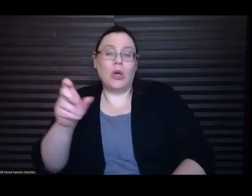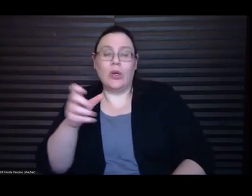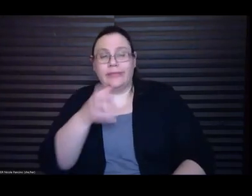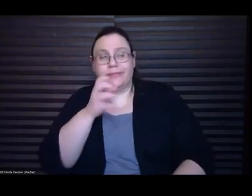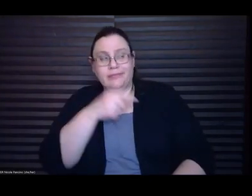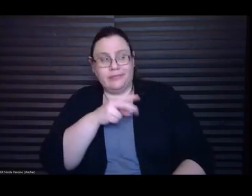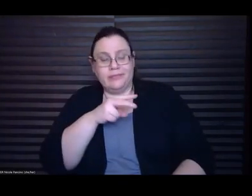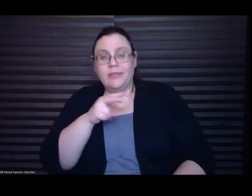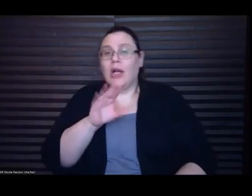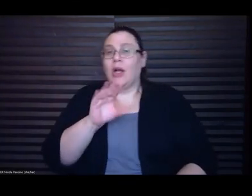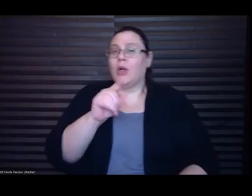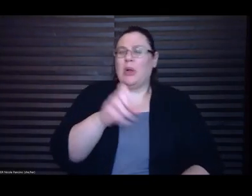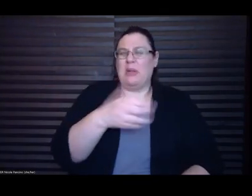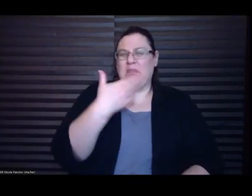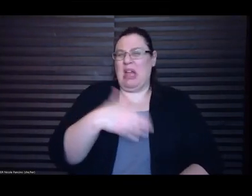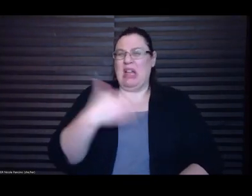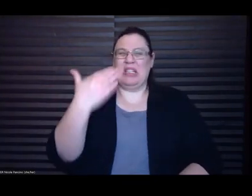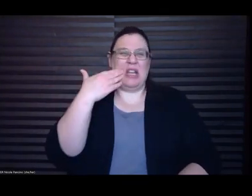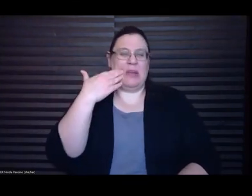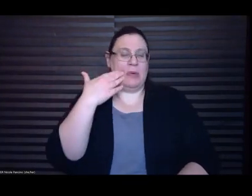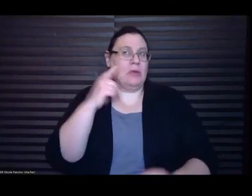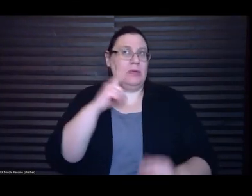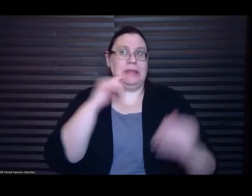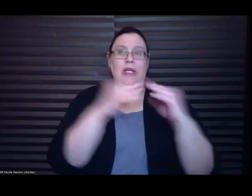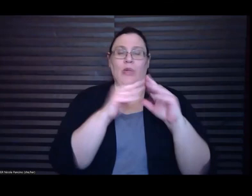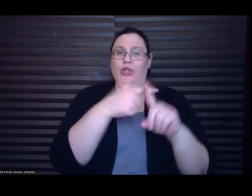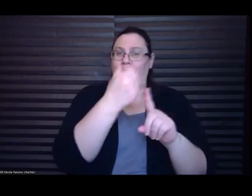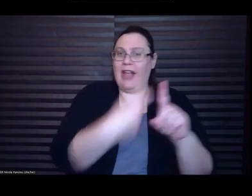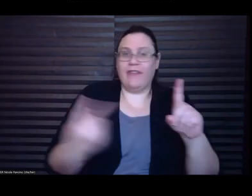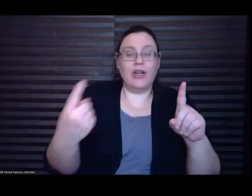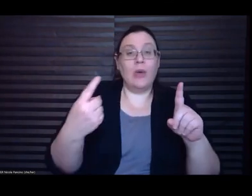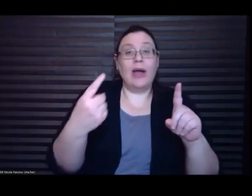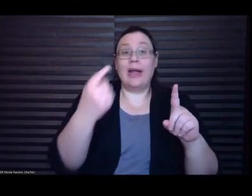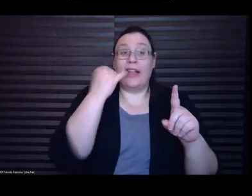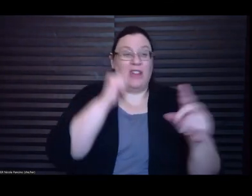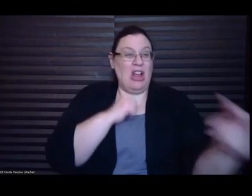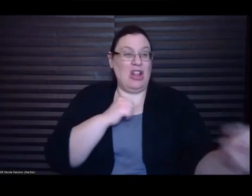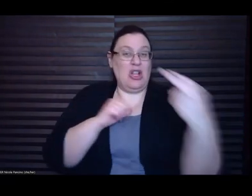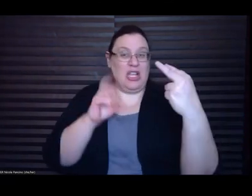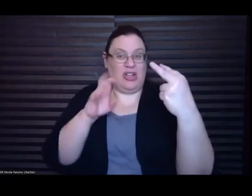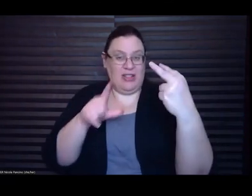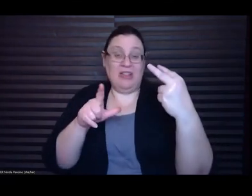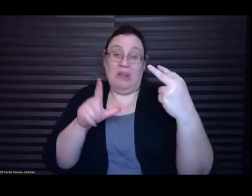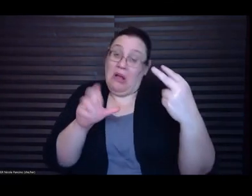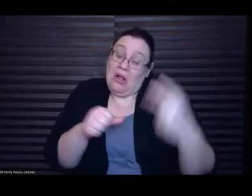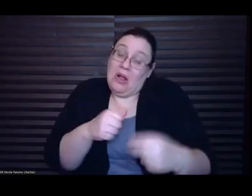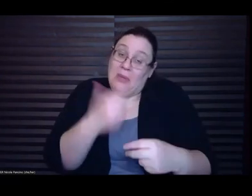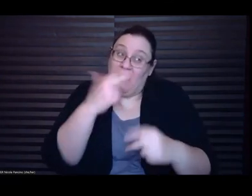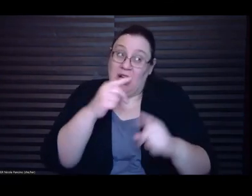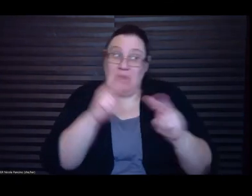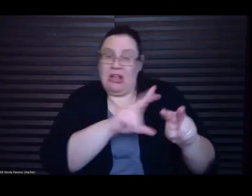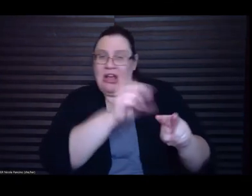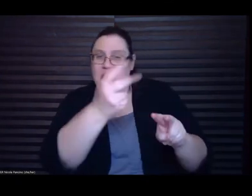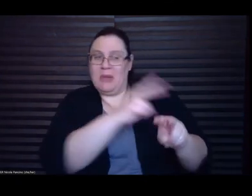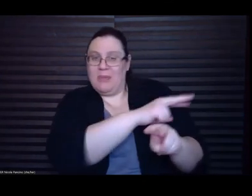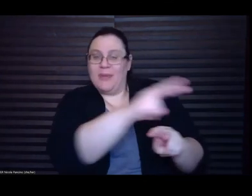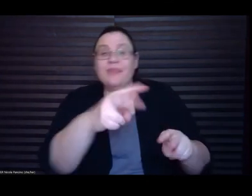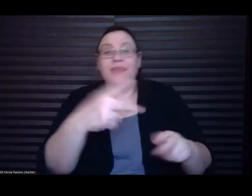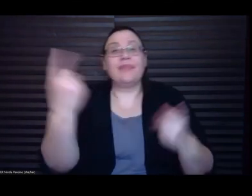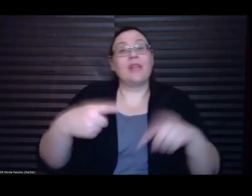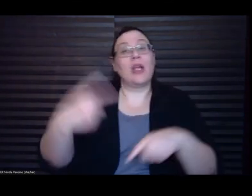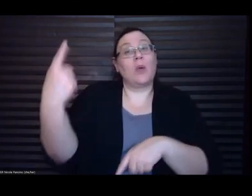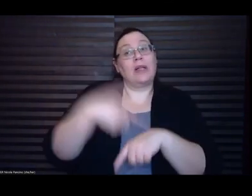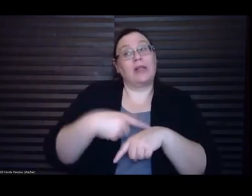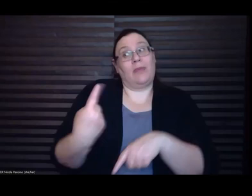directed at Criscoll, could be very entertaining. Once, when they were alone in the office, Colette had startled her by pausing at her desk